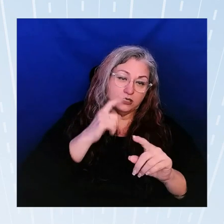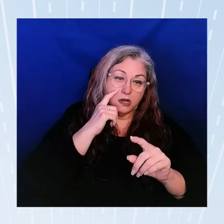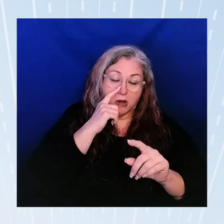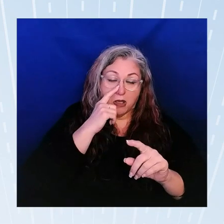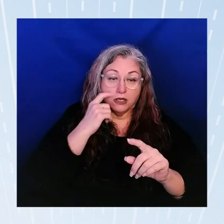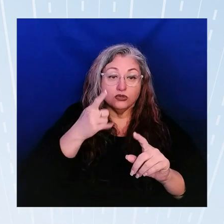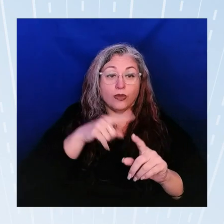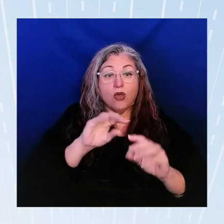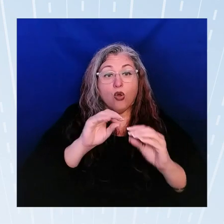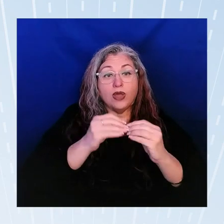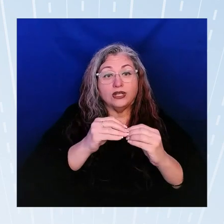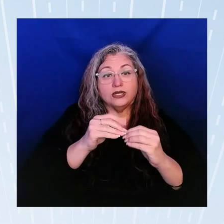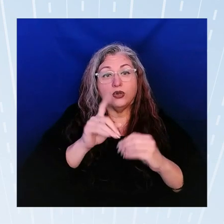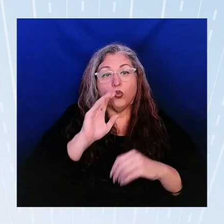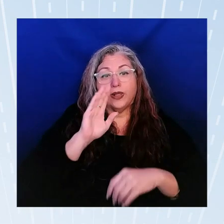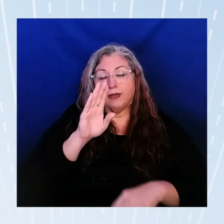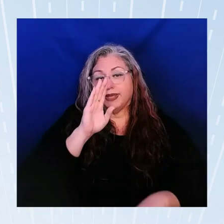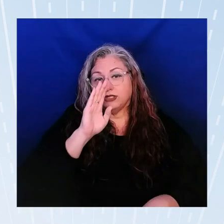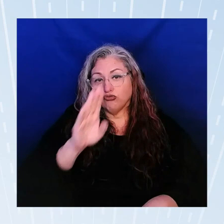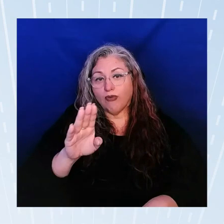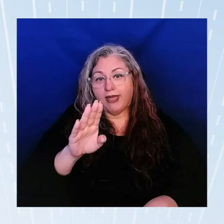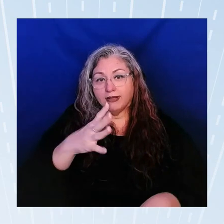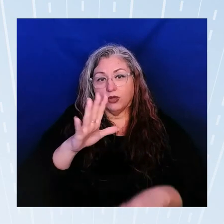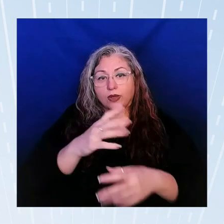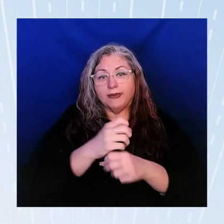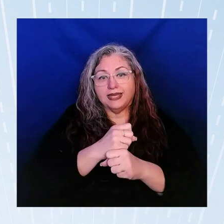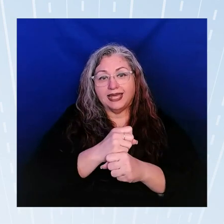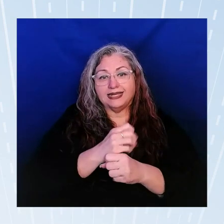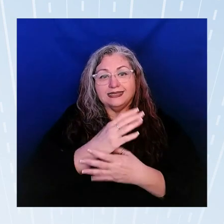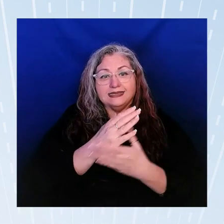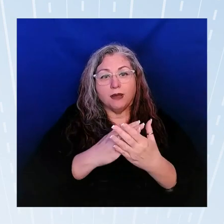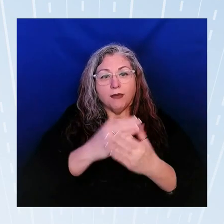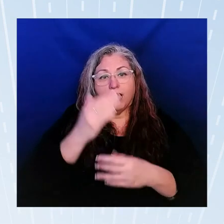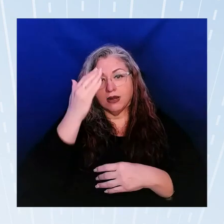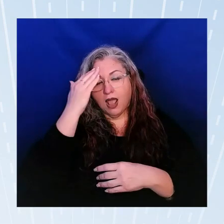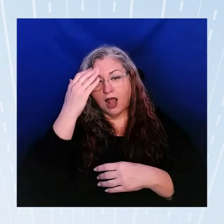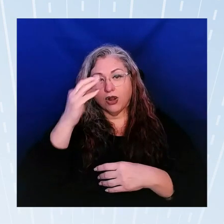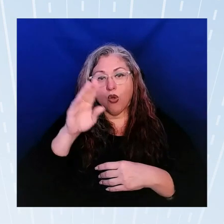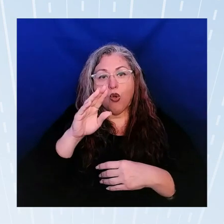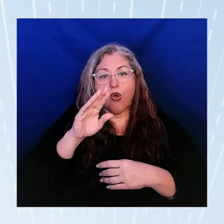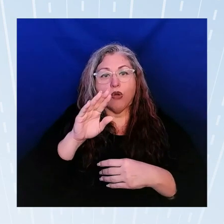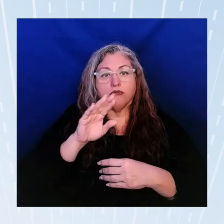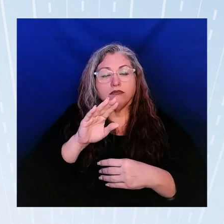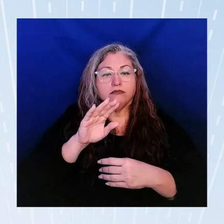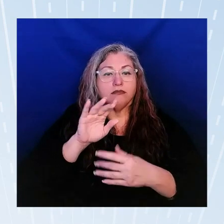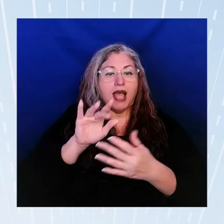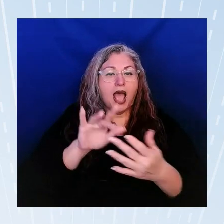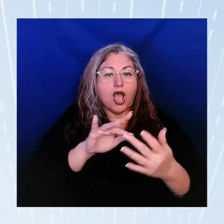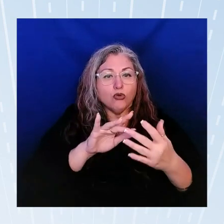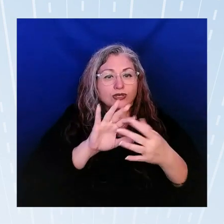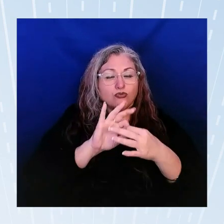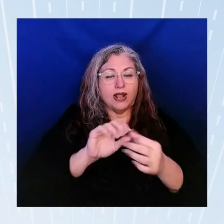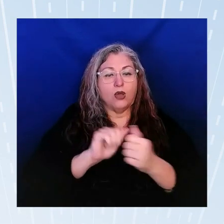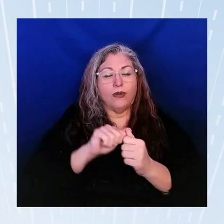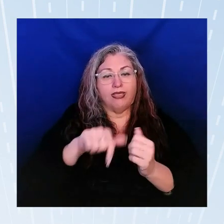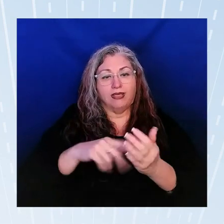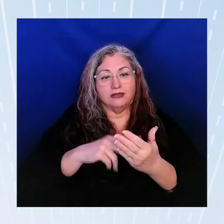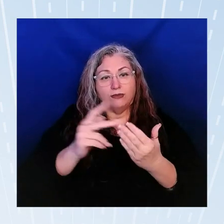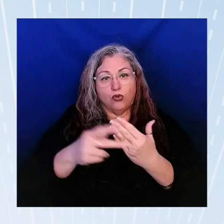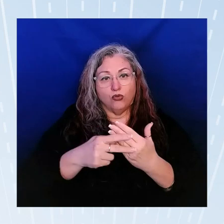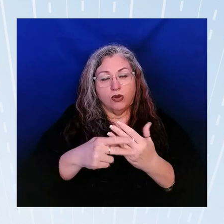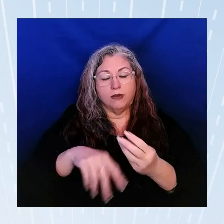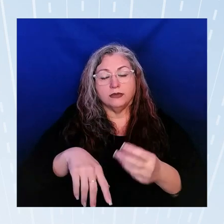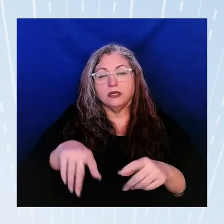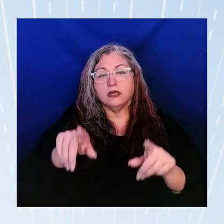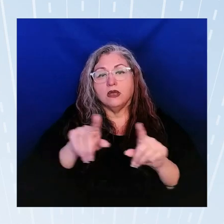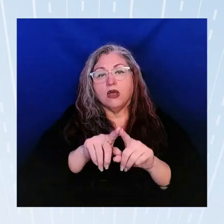organizations are directly getting um some knowledge or outreach regarding these programs um and then I'd also